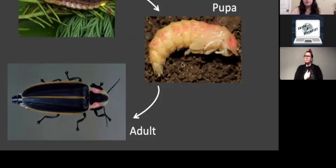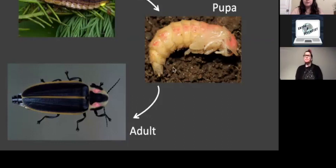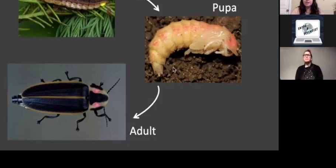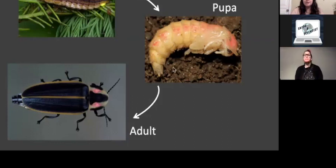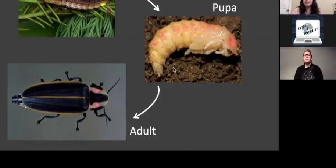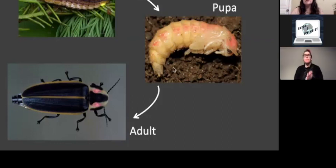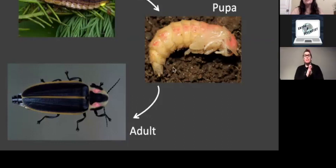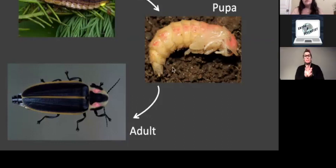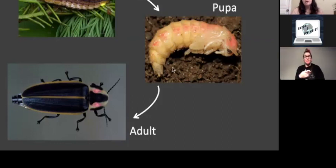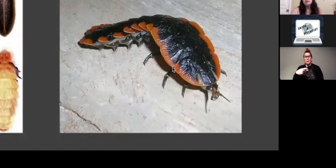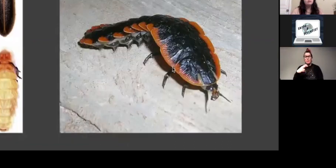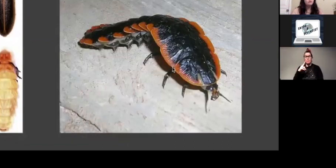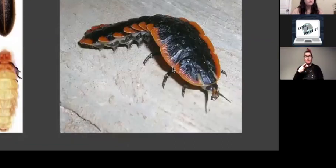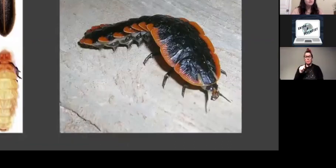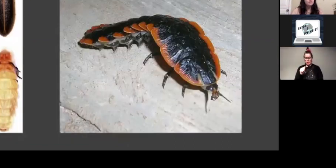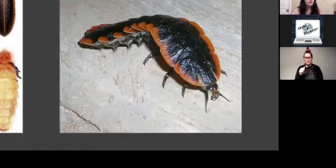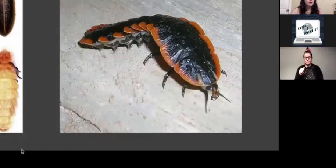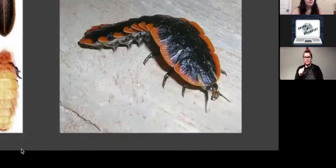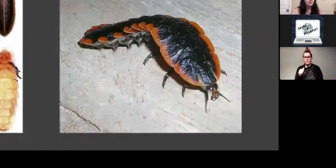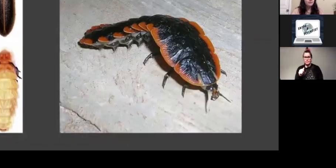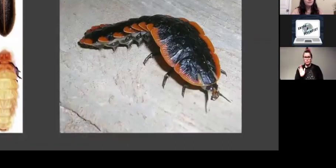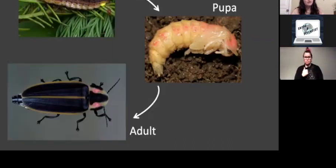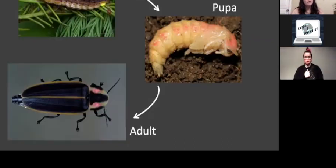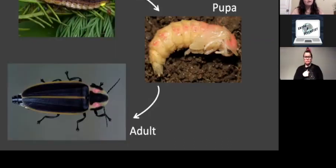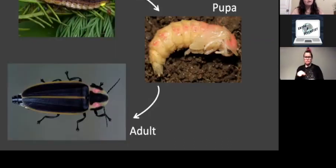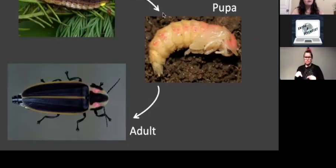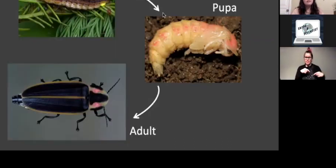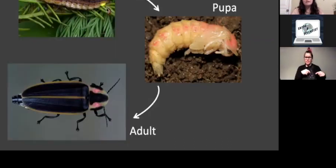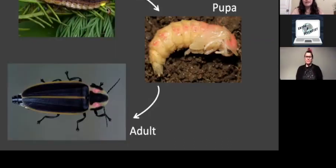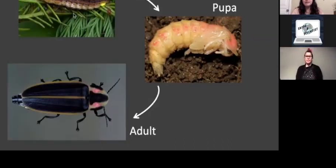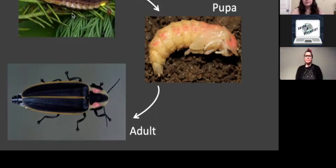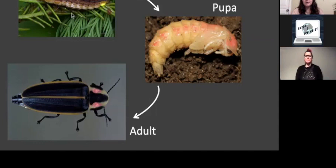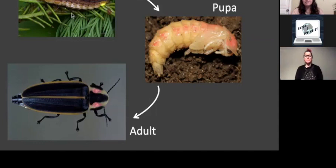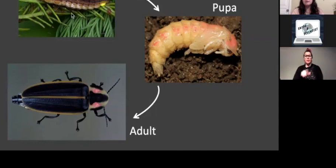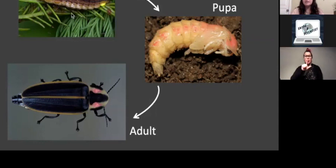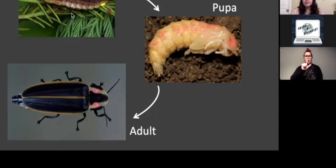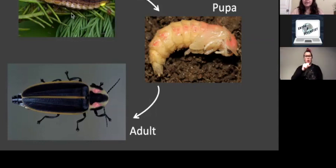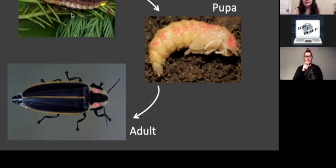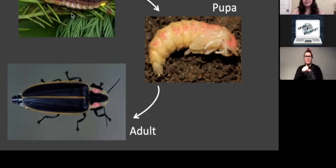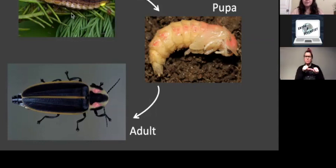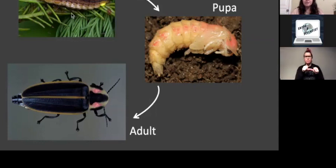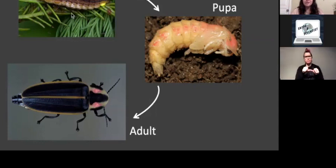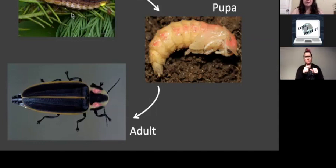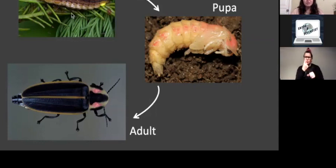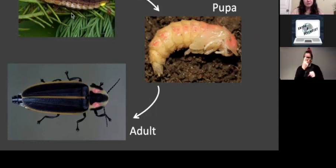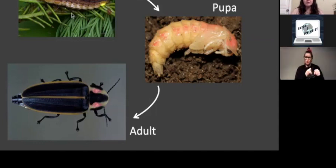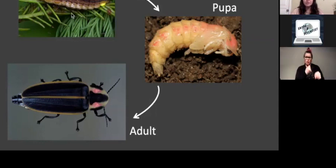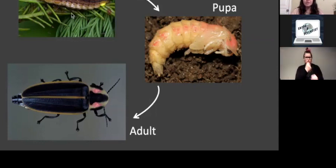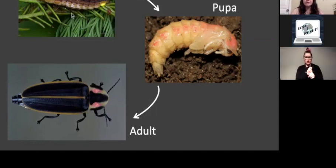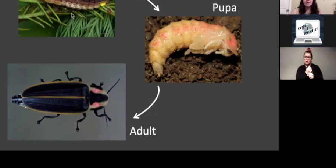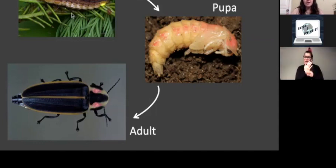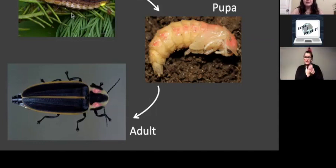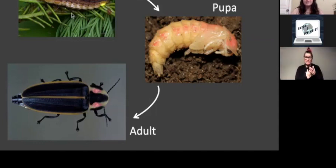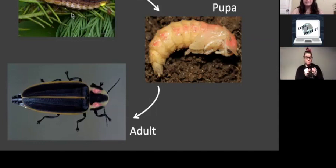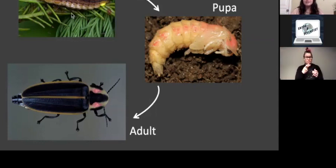into the pupil stage and actually oops sorry the larvae stay this way for at least a year some species two or three